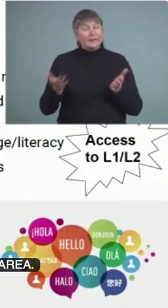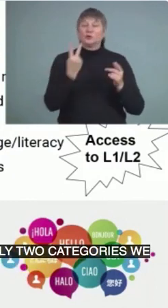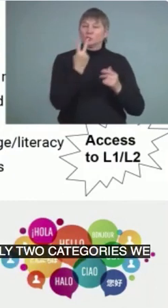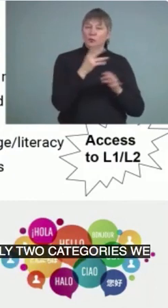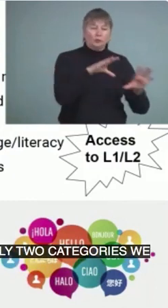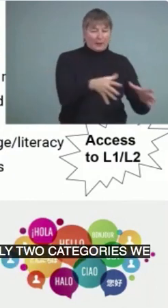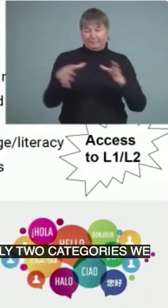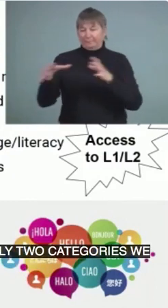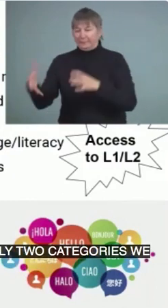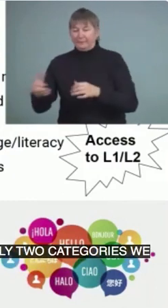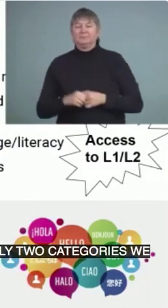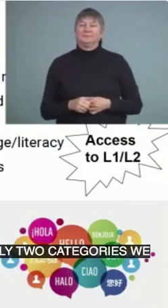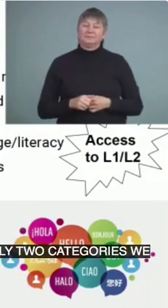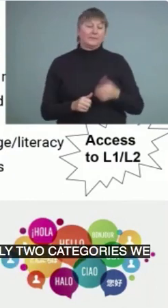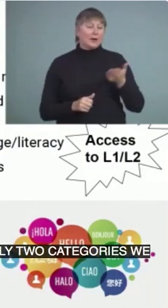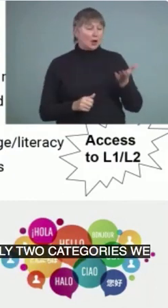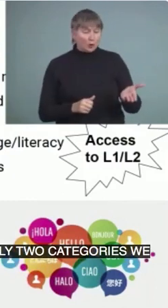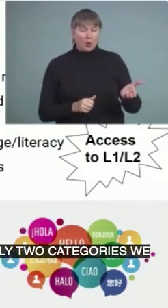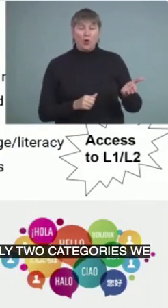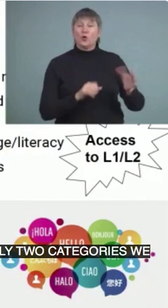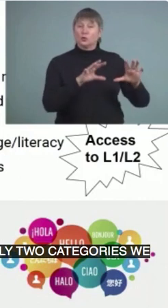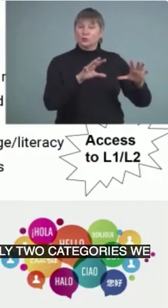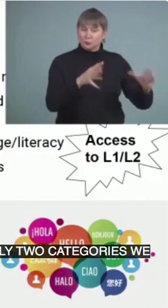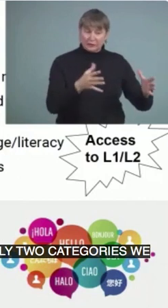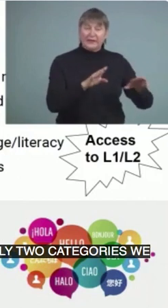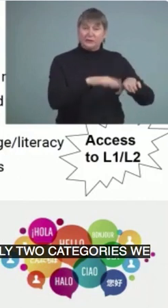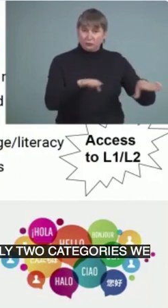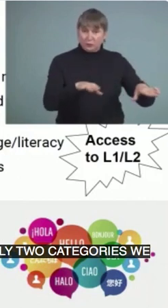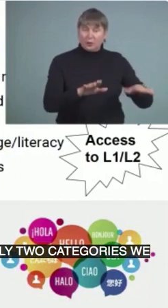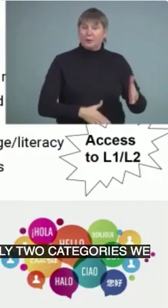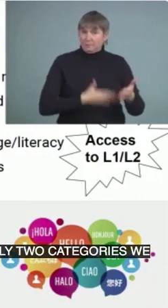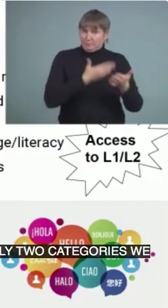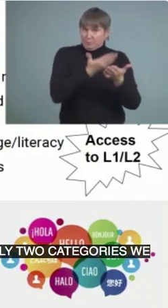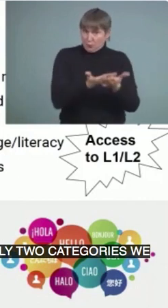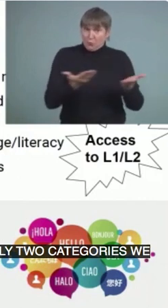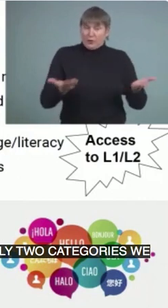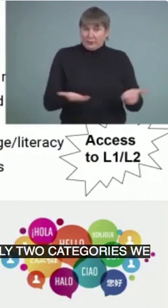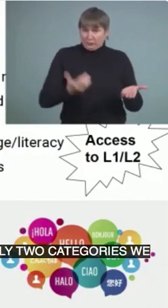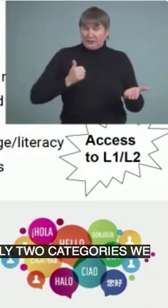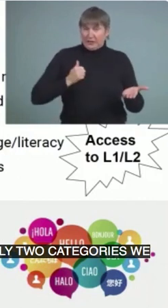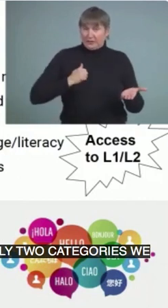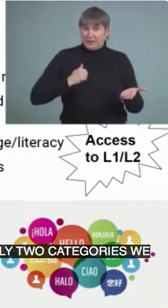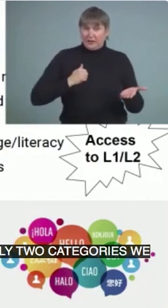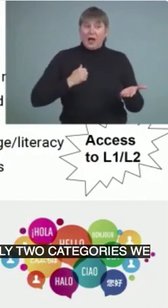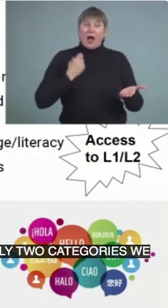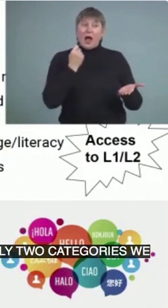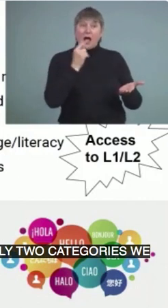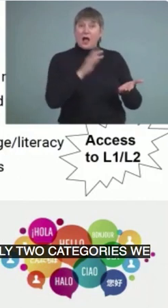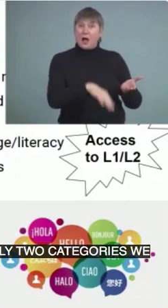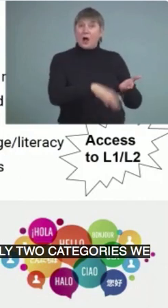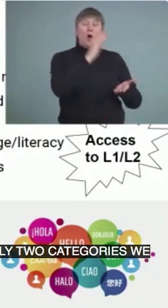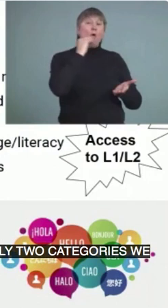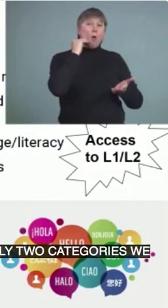the children who are born in Canada, and who their home language is something other than